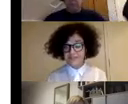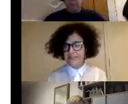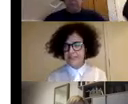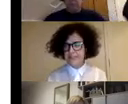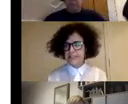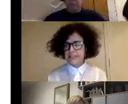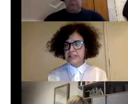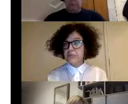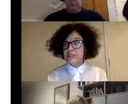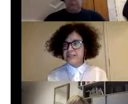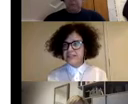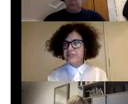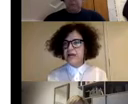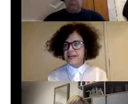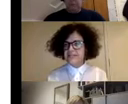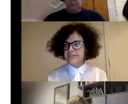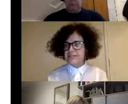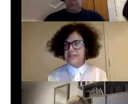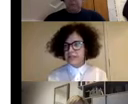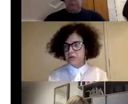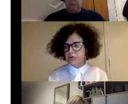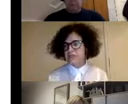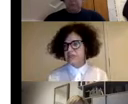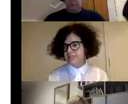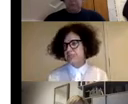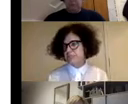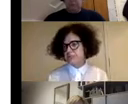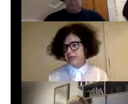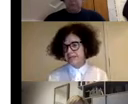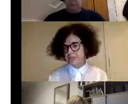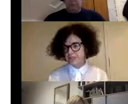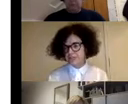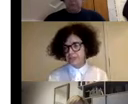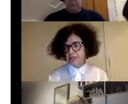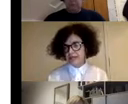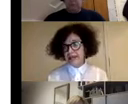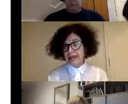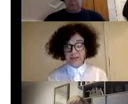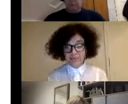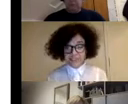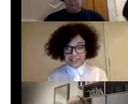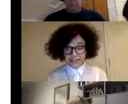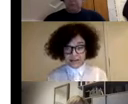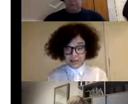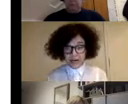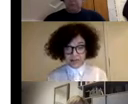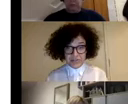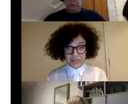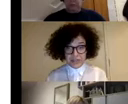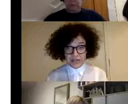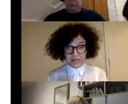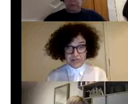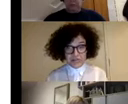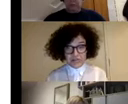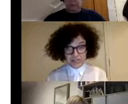and 15, we need to actively include disabled populations. And I'm thinking about